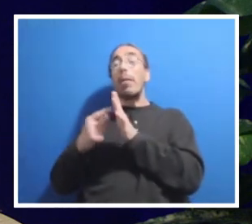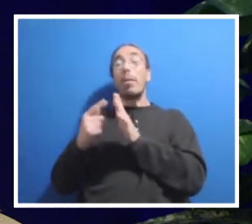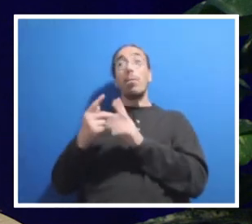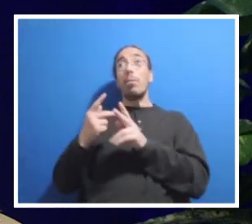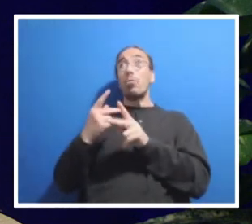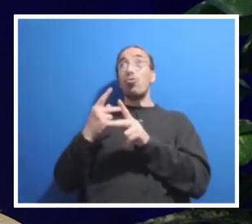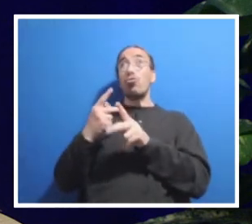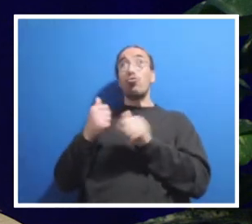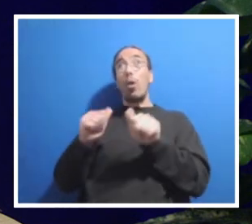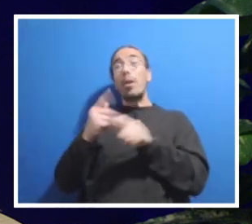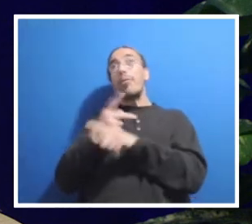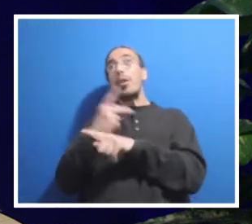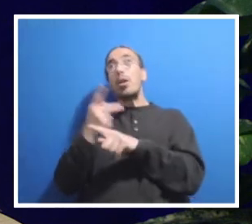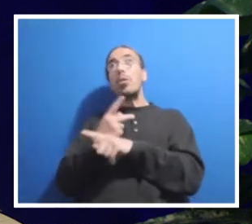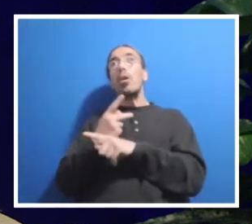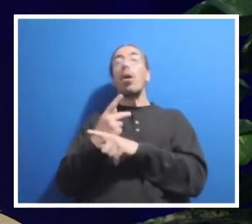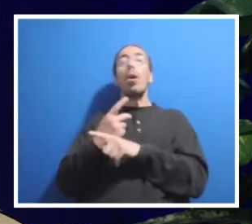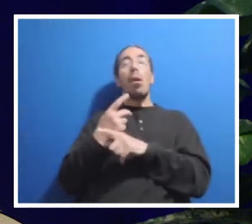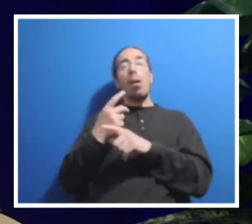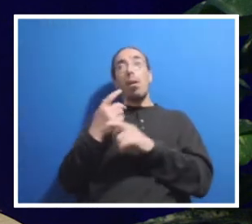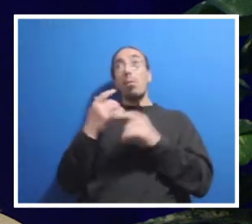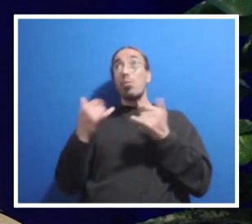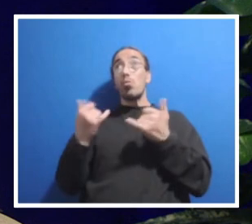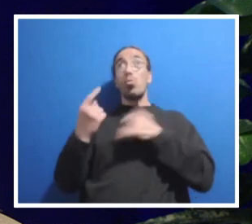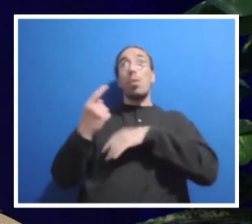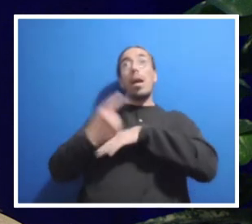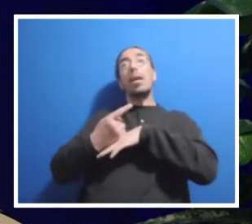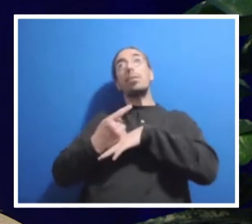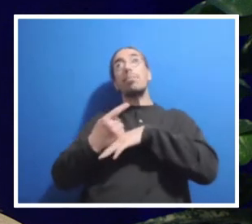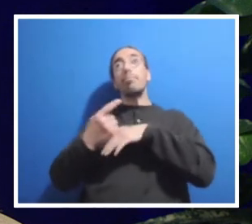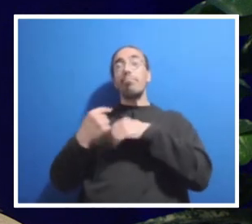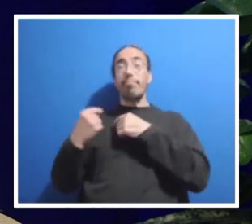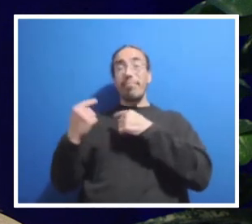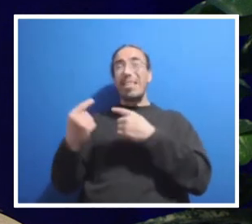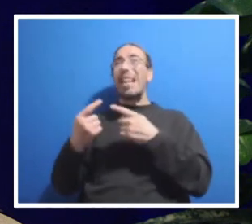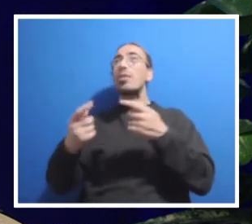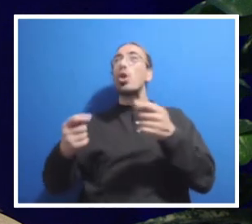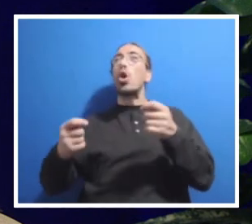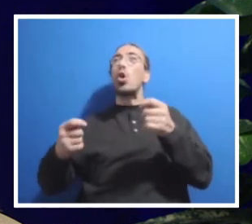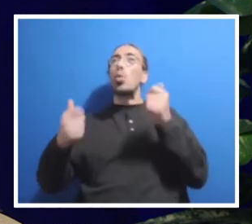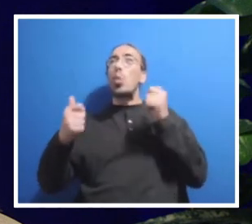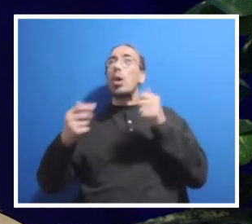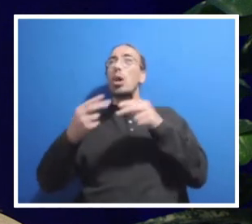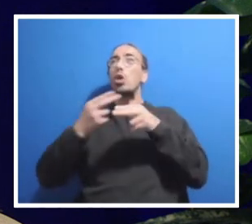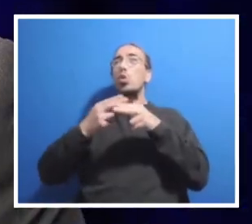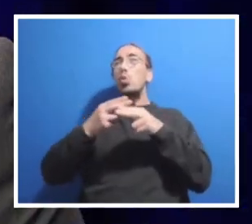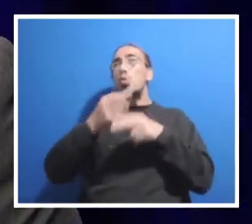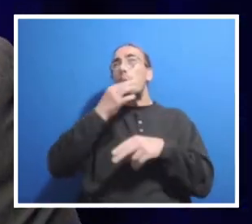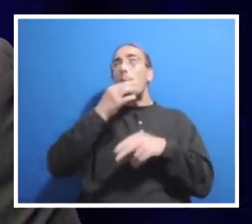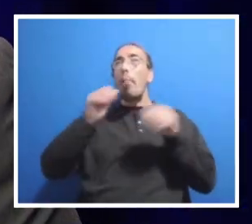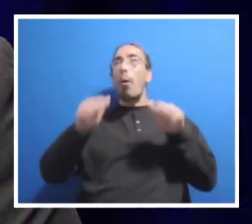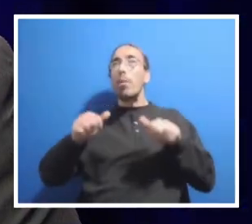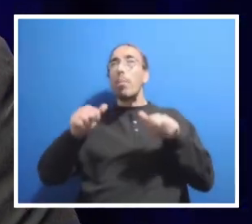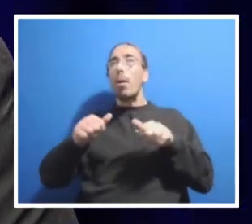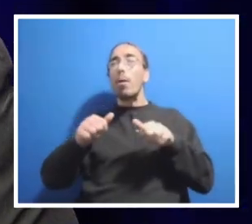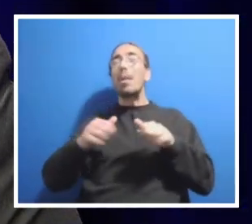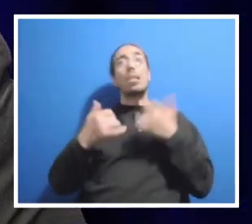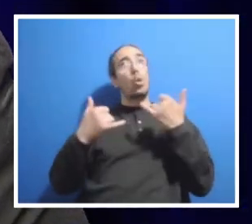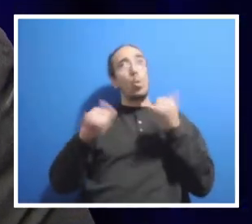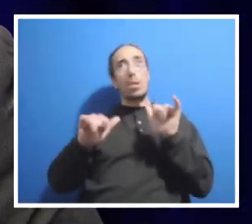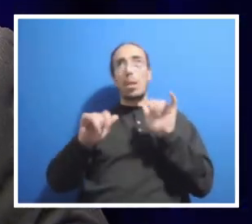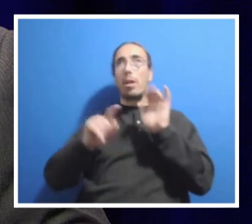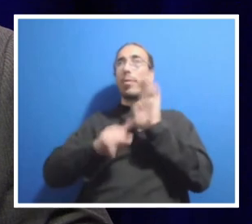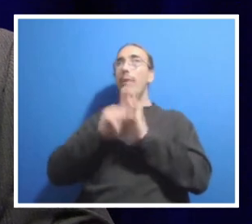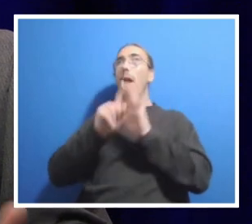the comp modernization and as quick a timeline as we possibly can. So that is still under development. Okay, thank you very much.